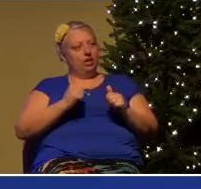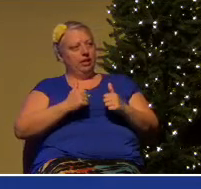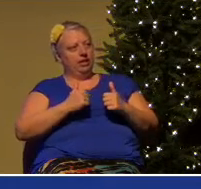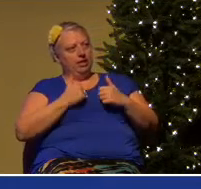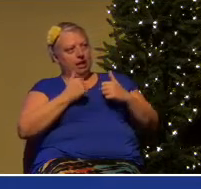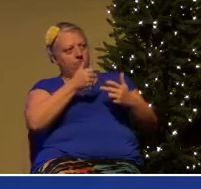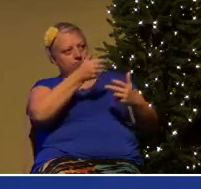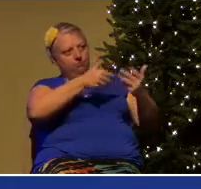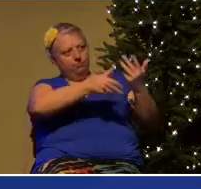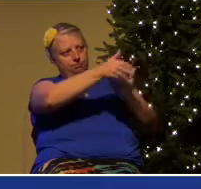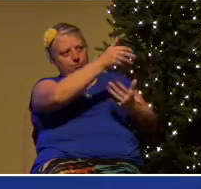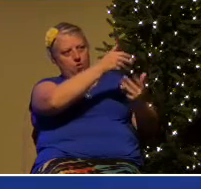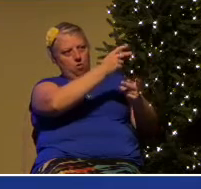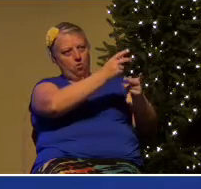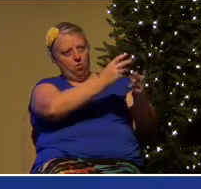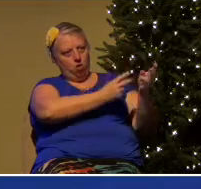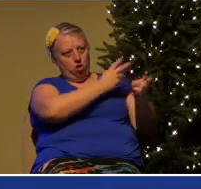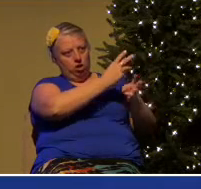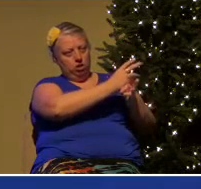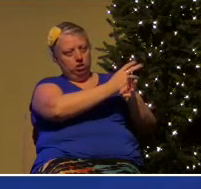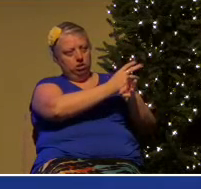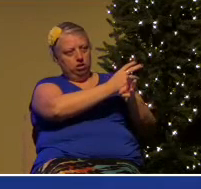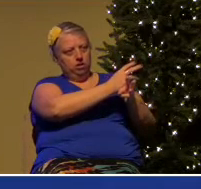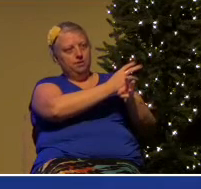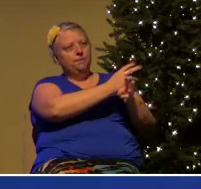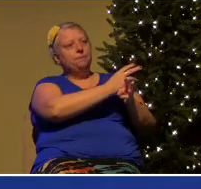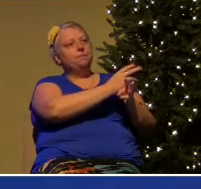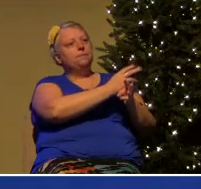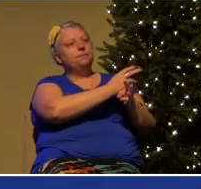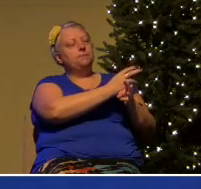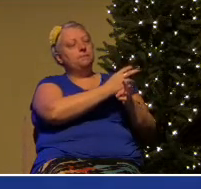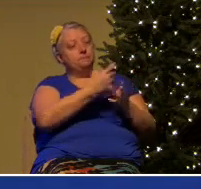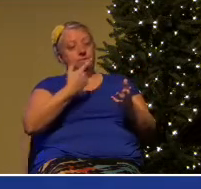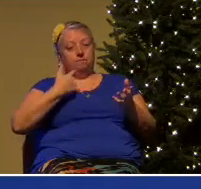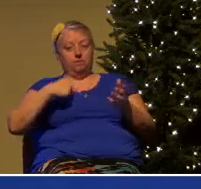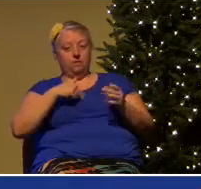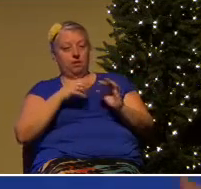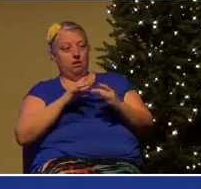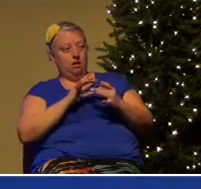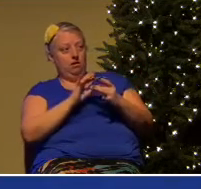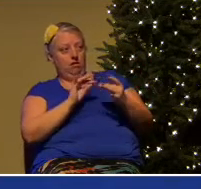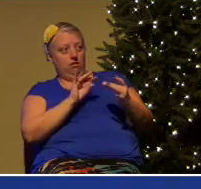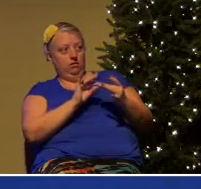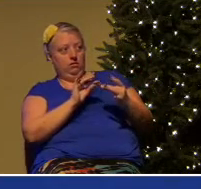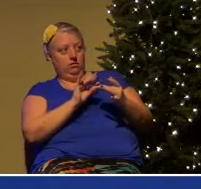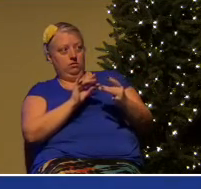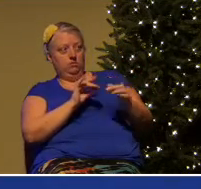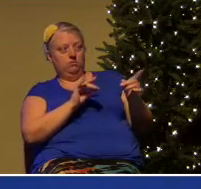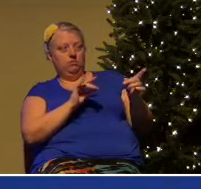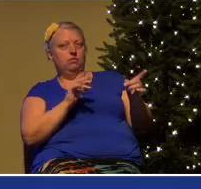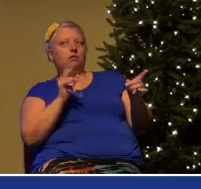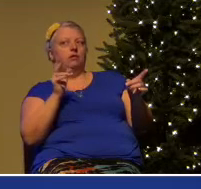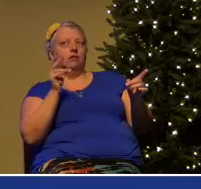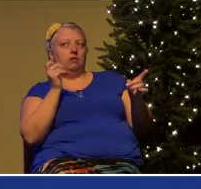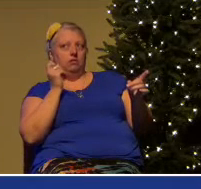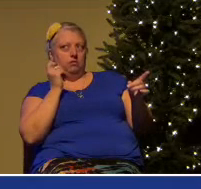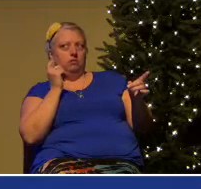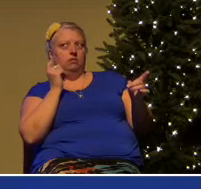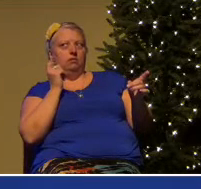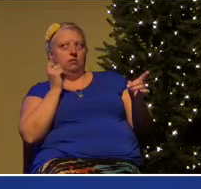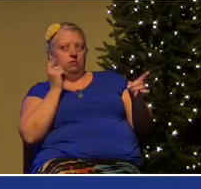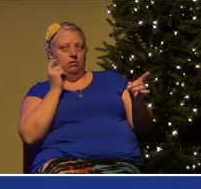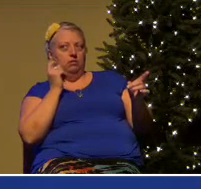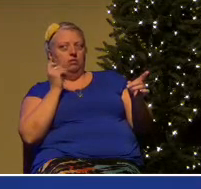world so that what we have to say can be heard by them and there will